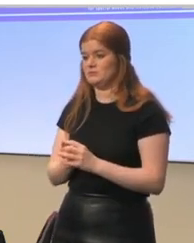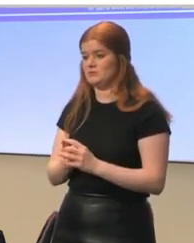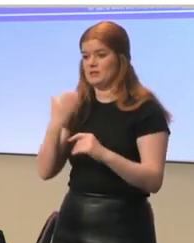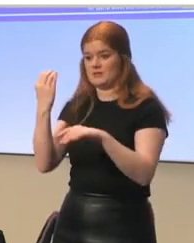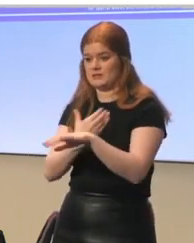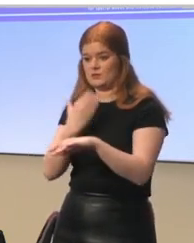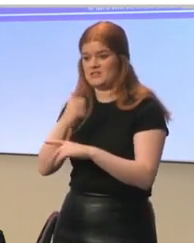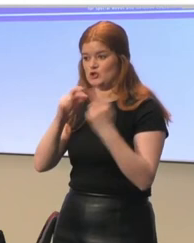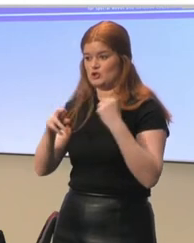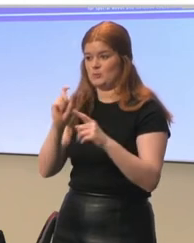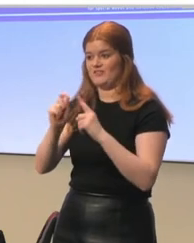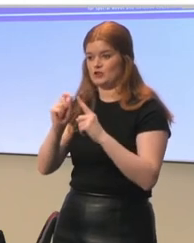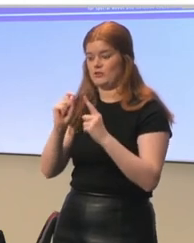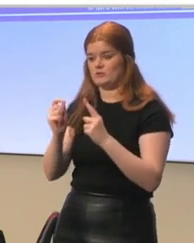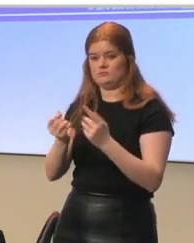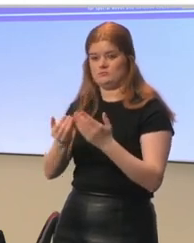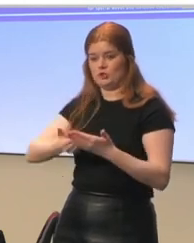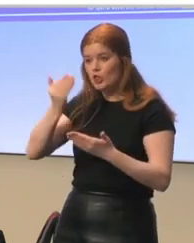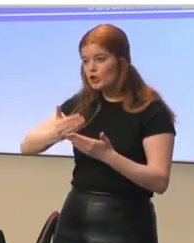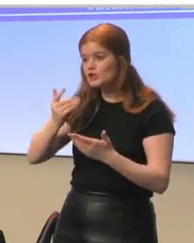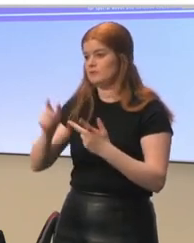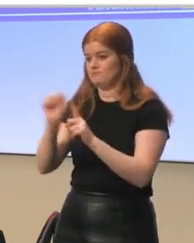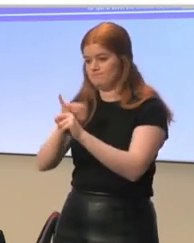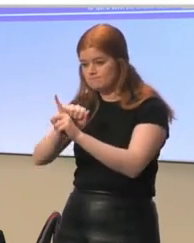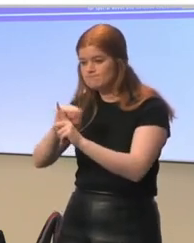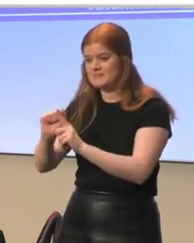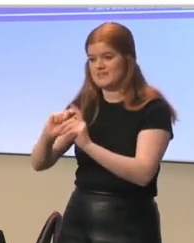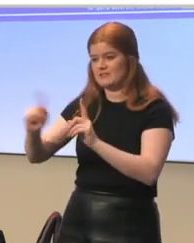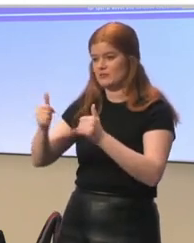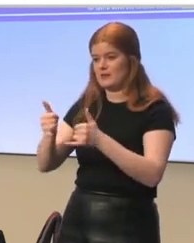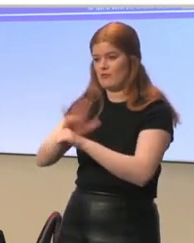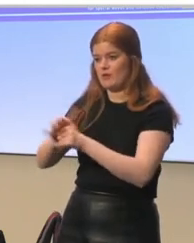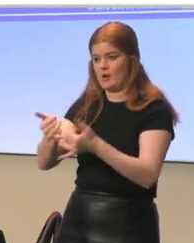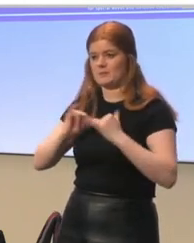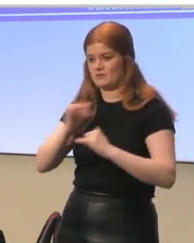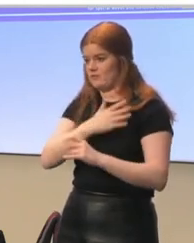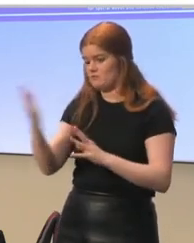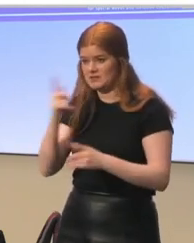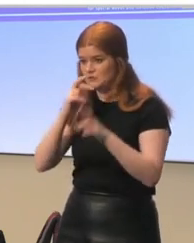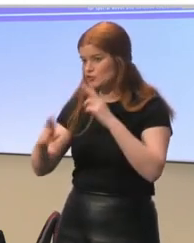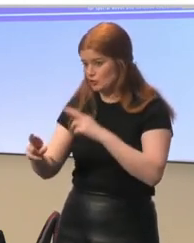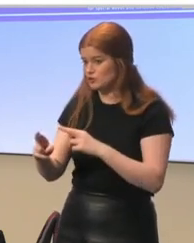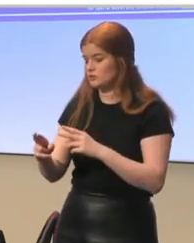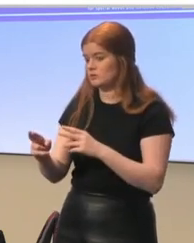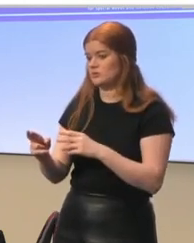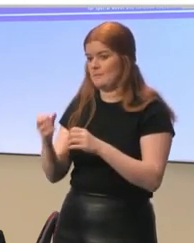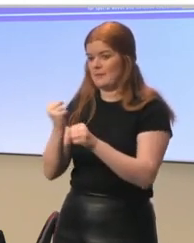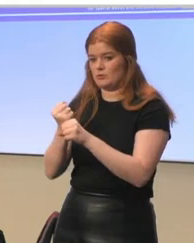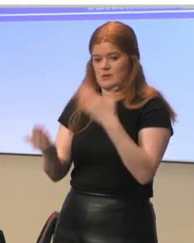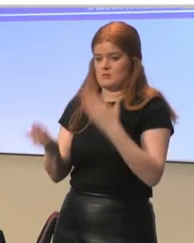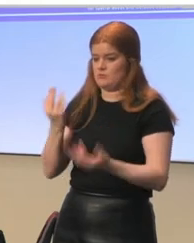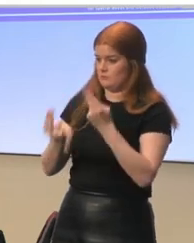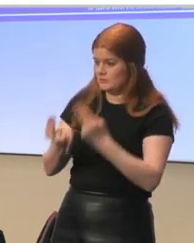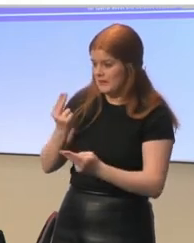continuum of teacher professional learning that develops areas of competences in all teachers regarding the assessment, development